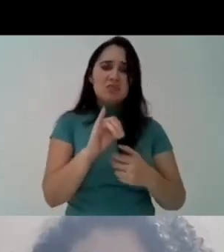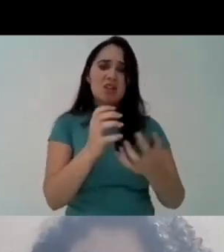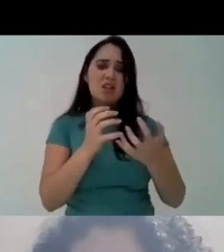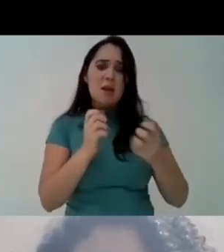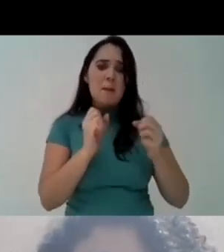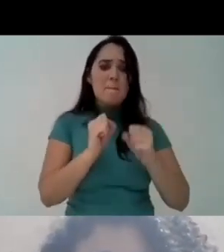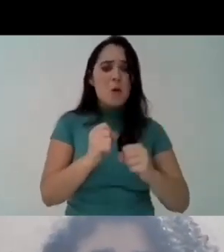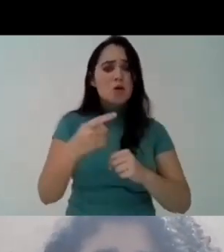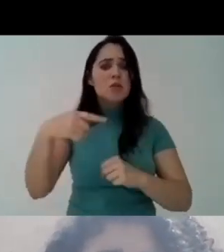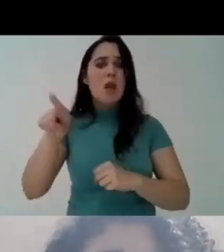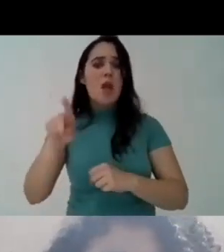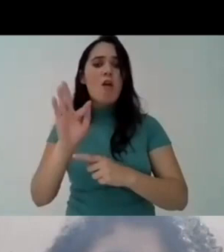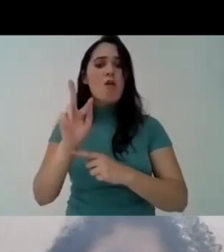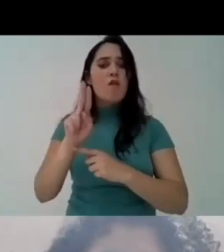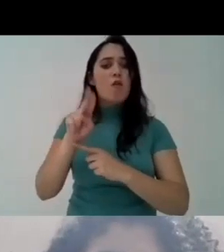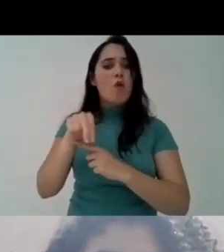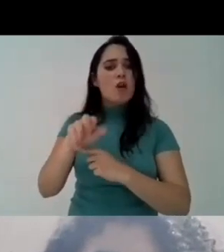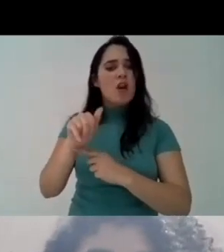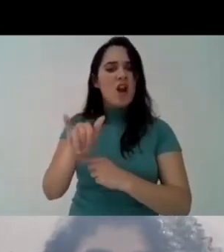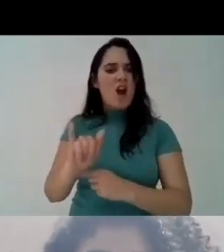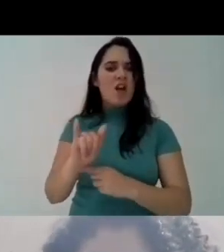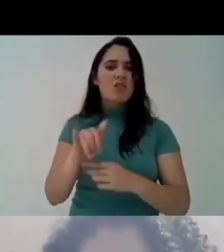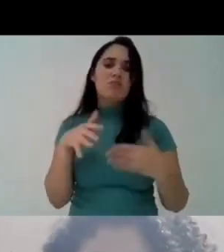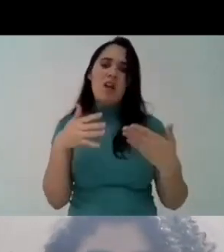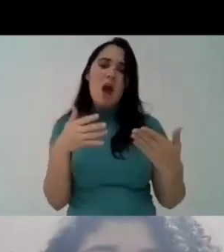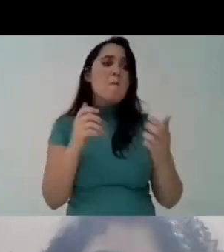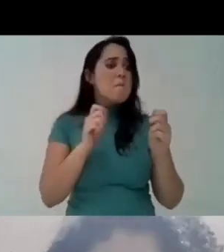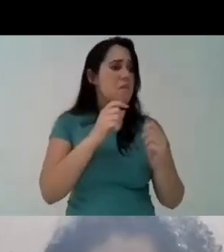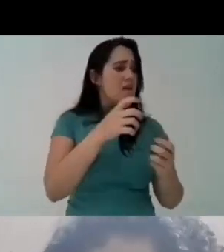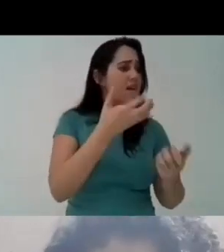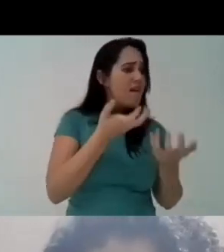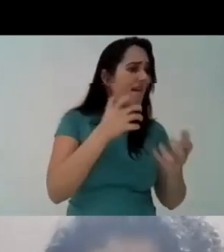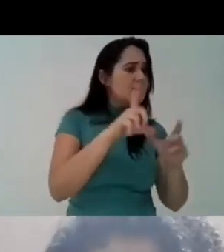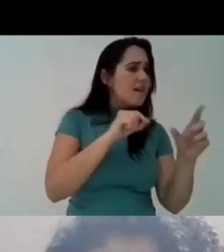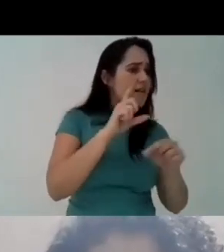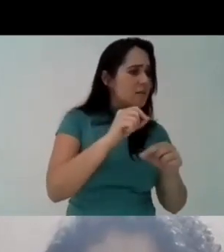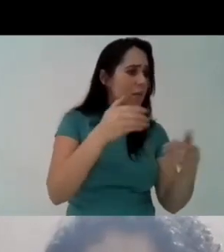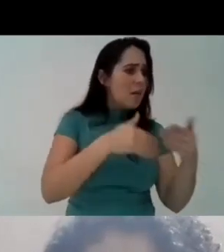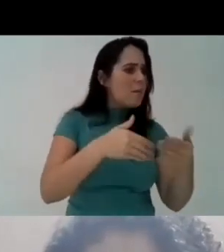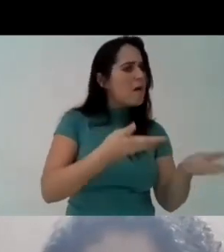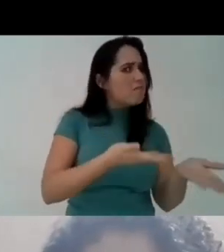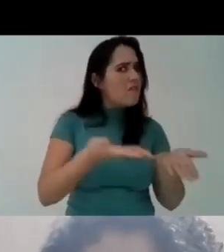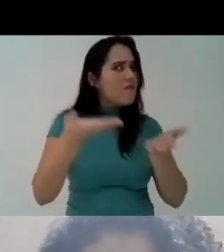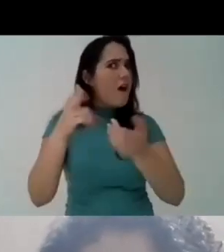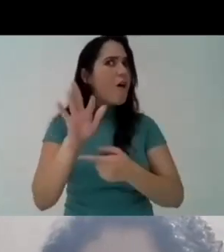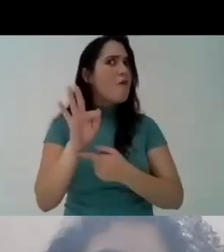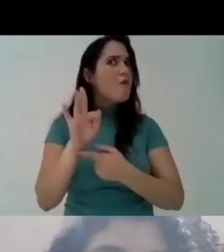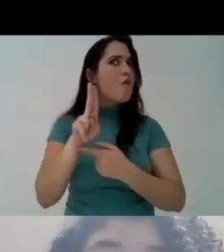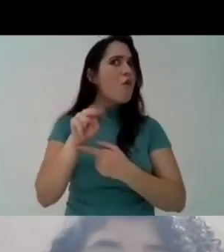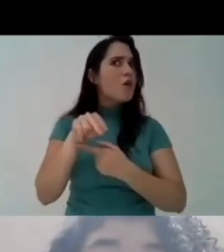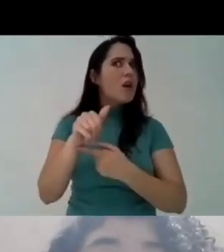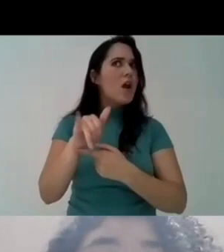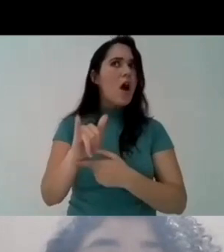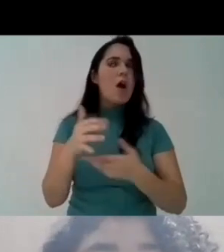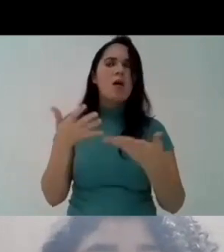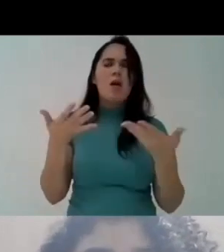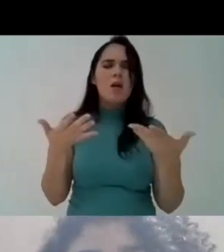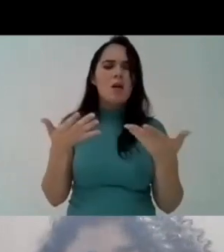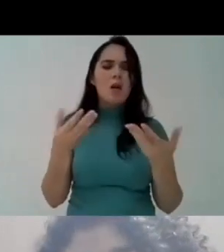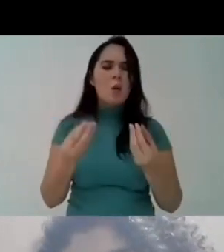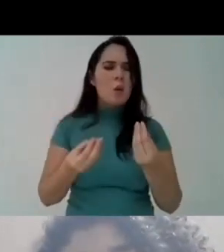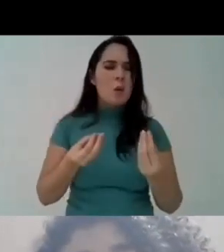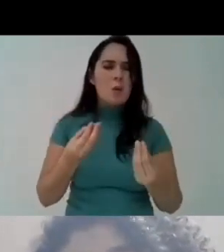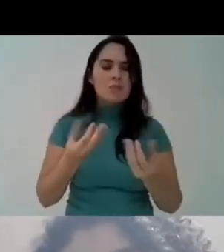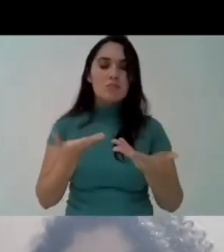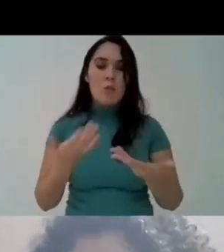and when we started working here we couldn't even select the people to work